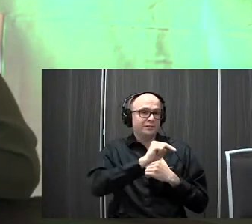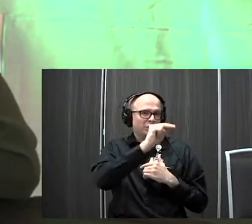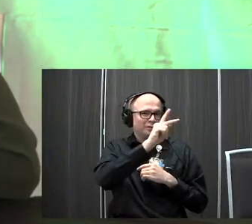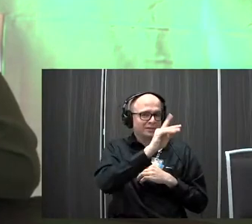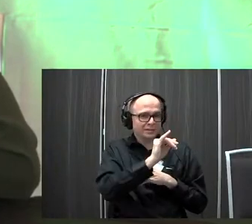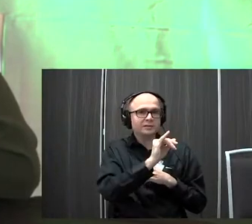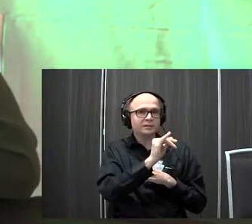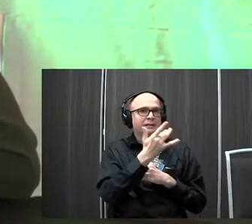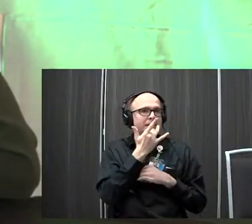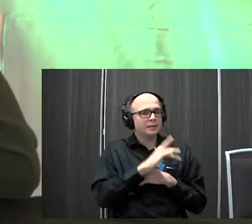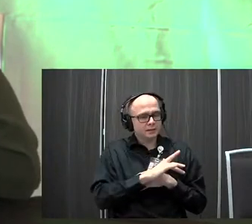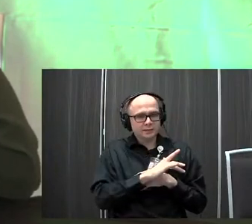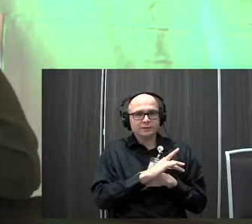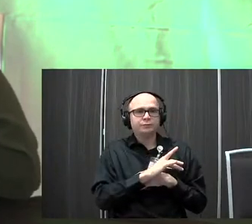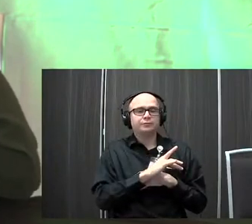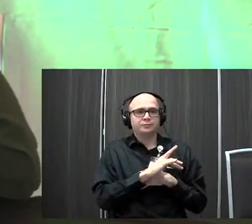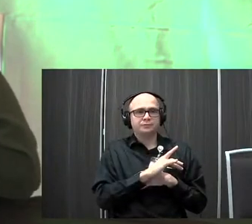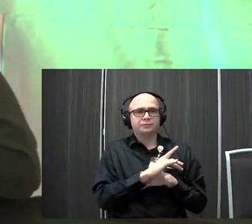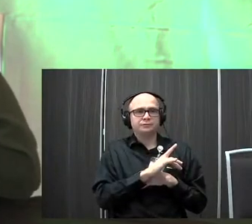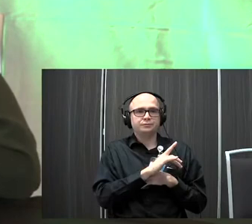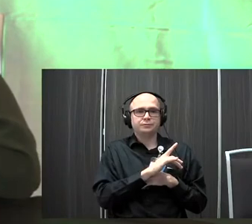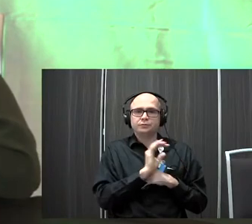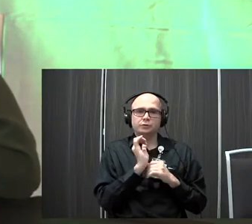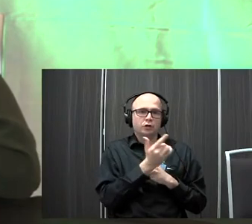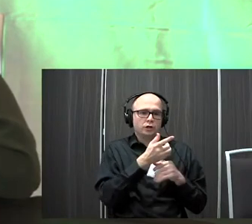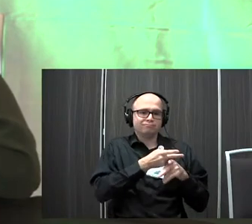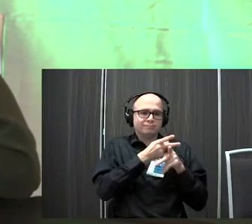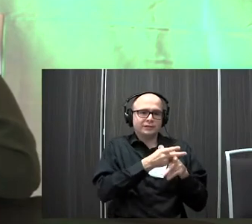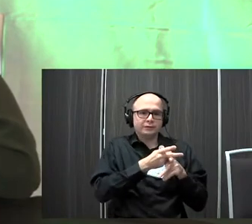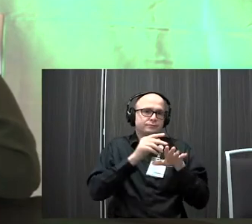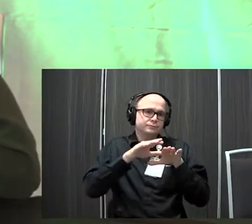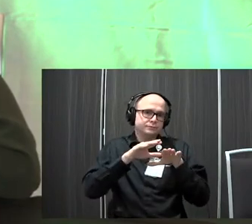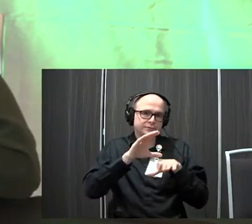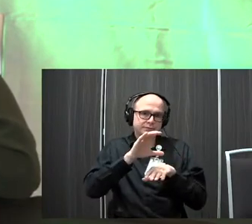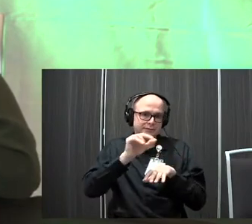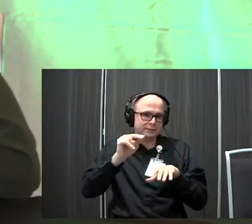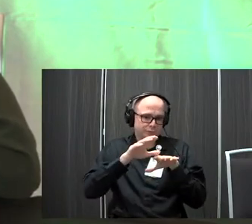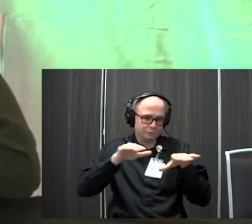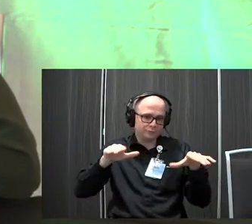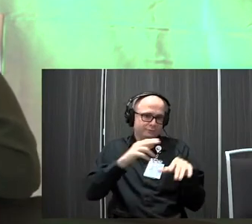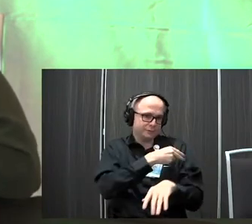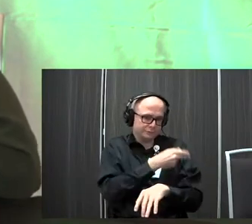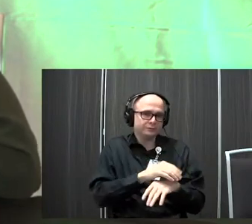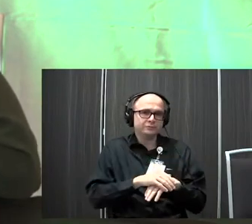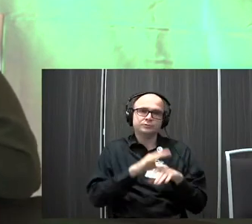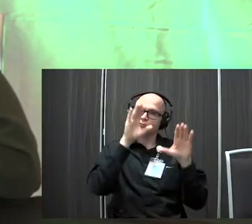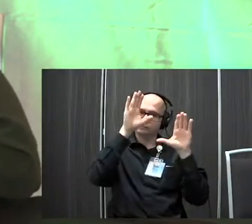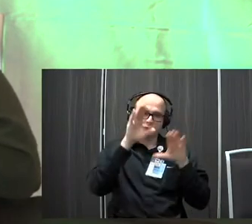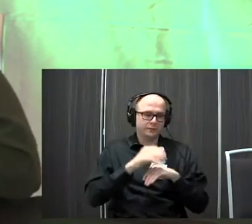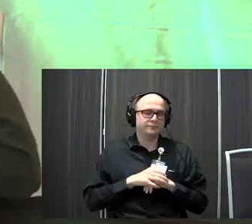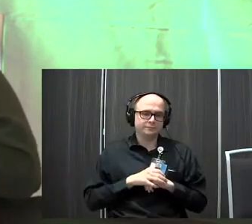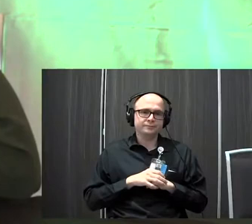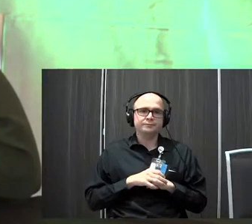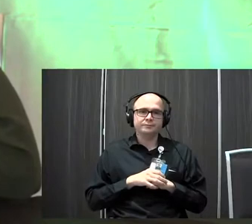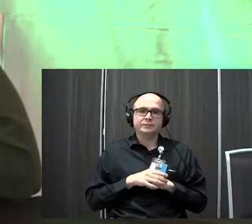very fortunate and lucky enough to pretty much get all of our care at Cincinnati Children's, um, which has just been great for us. Um,